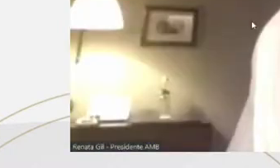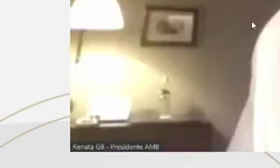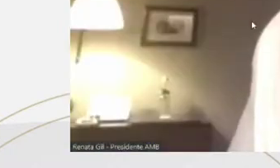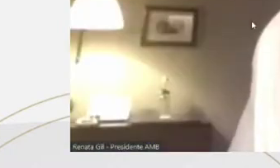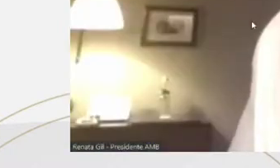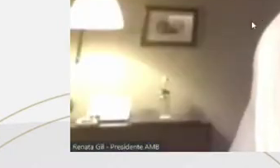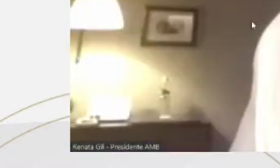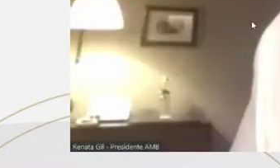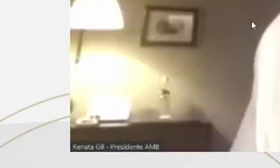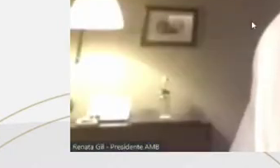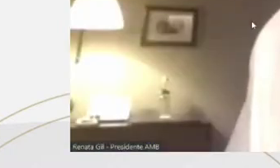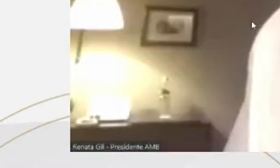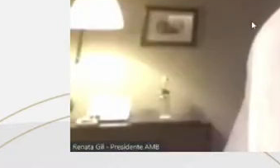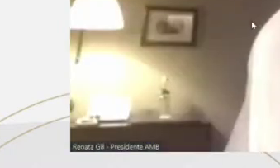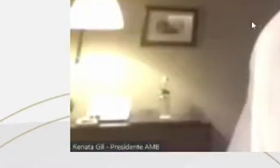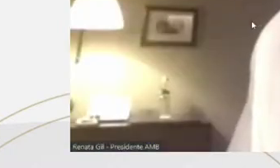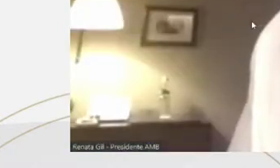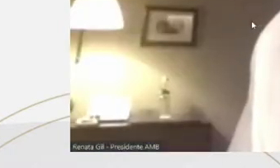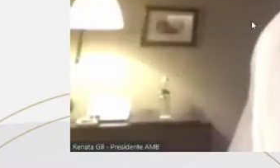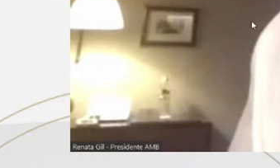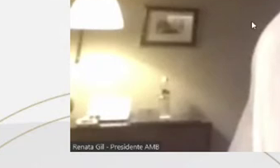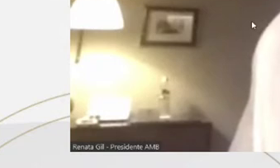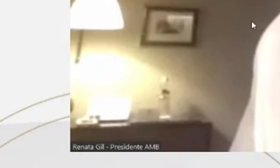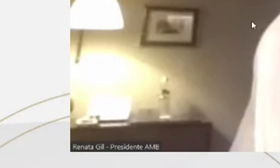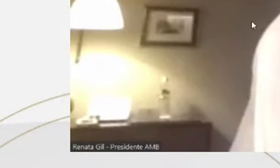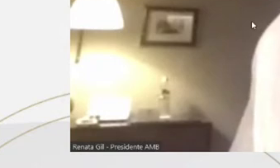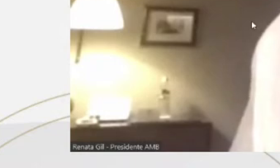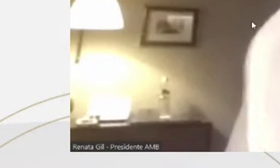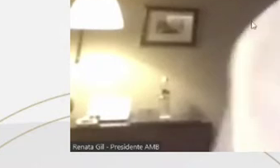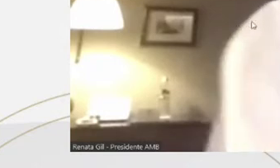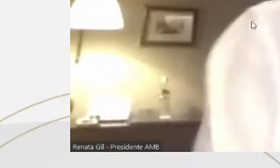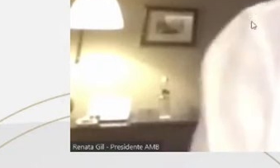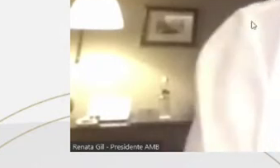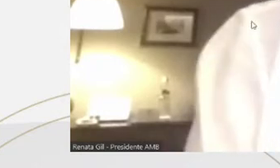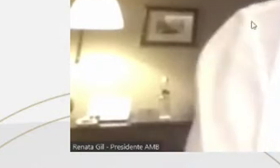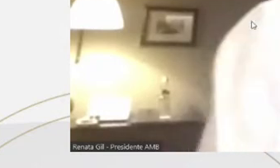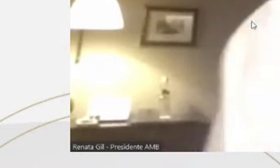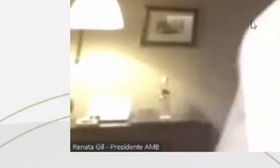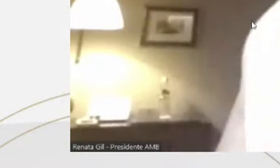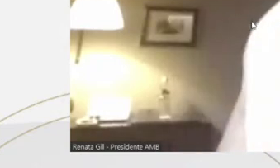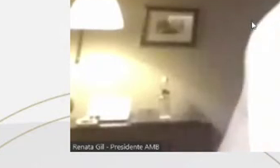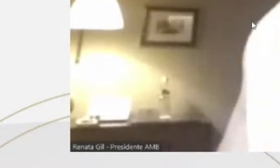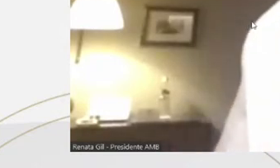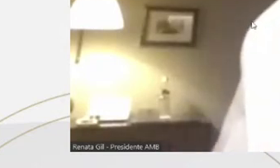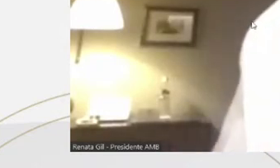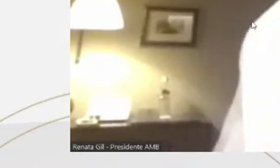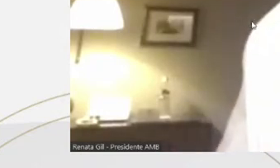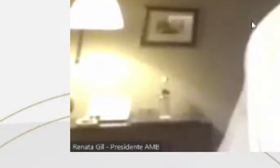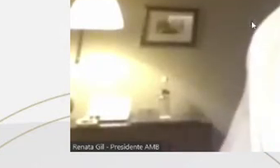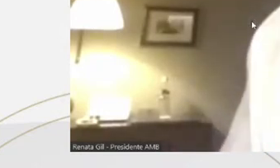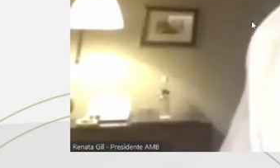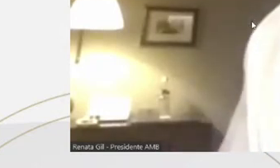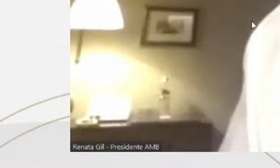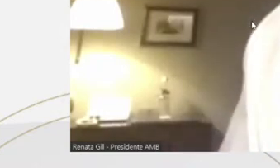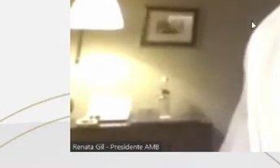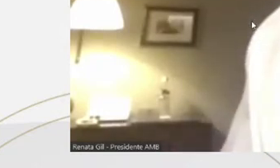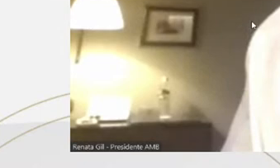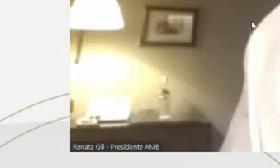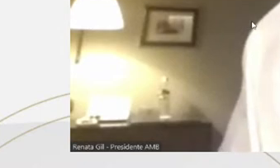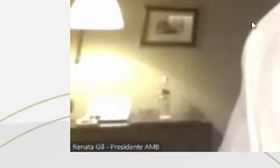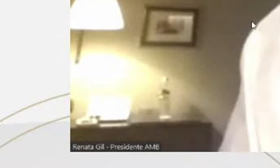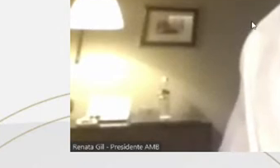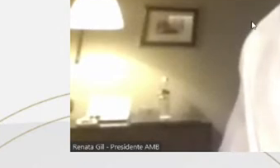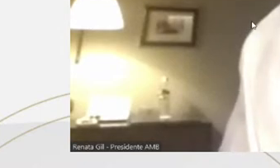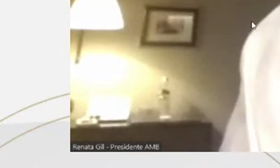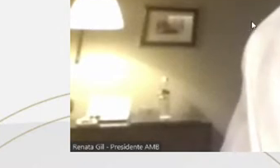of Rio de Janeiro. Welcome, Salve Elay. He is also a professor, and I've also